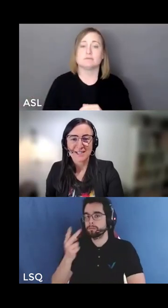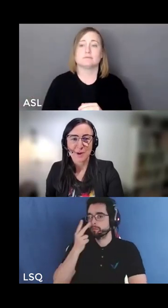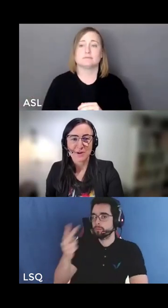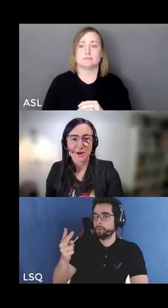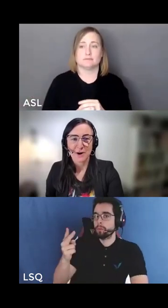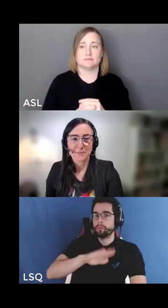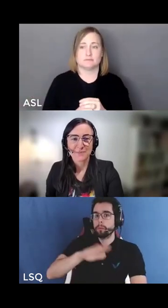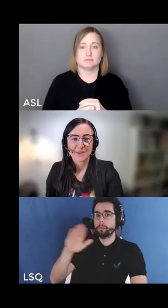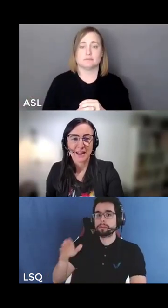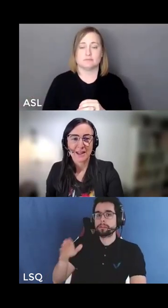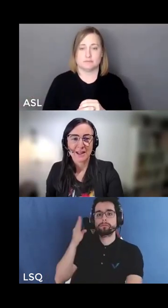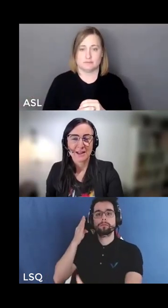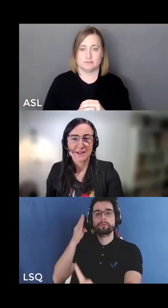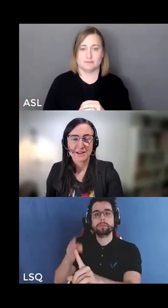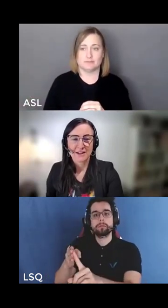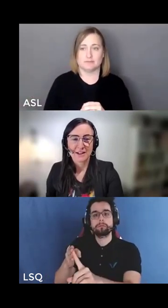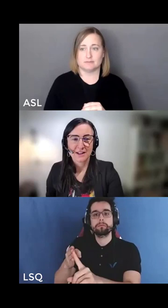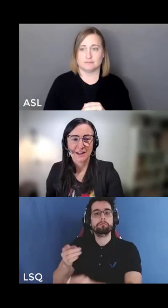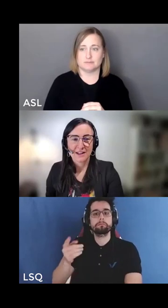of today's webinar.